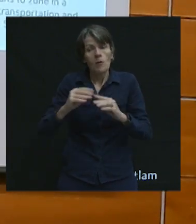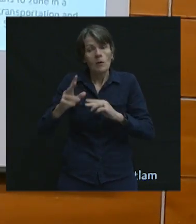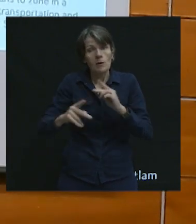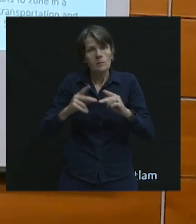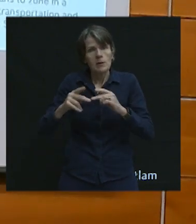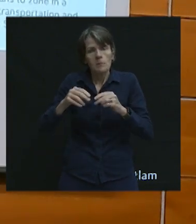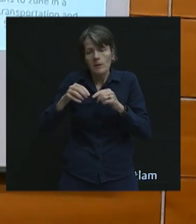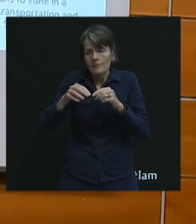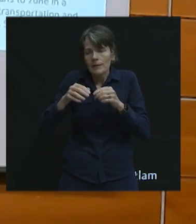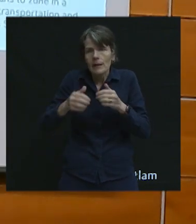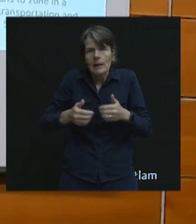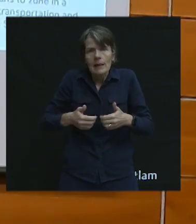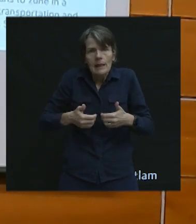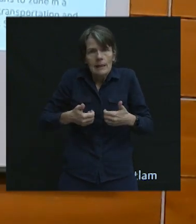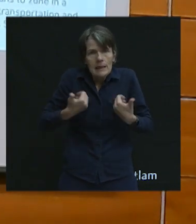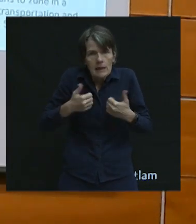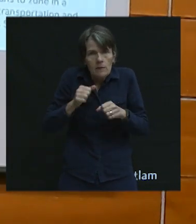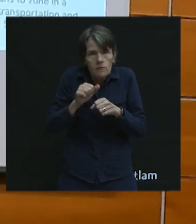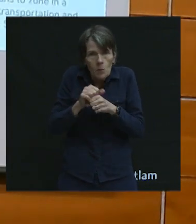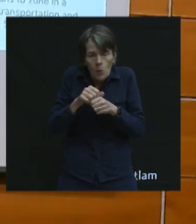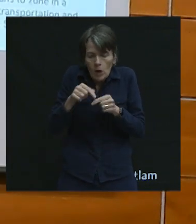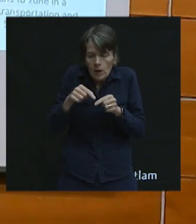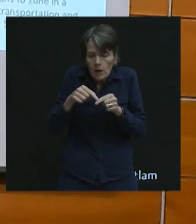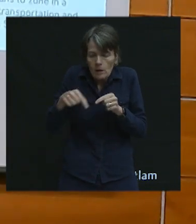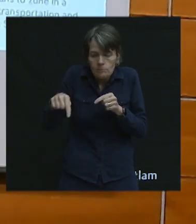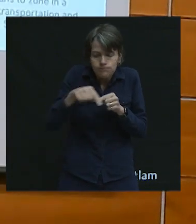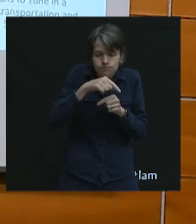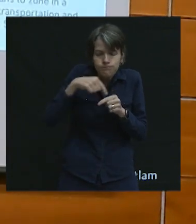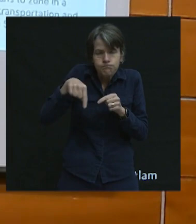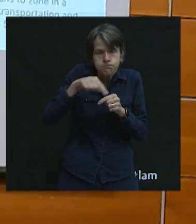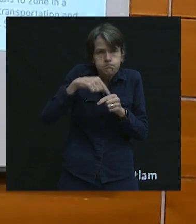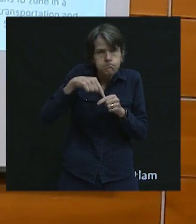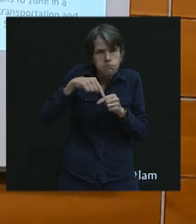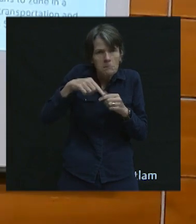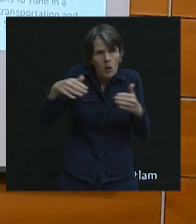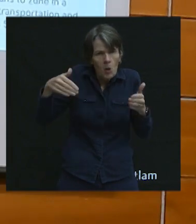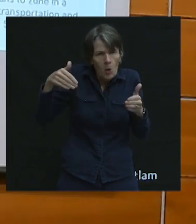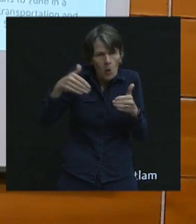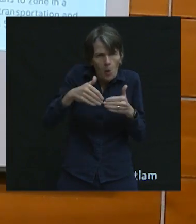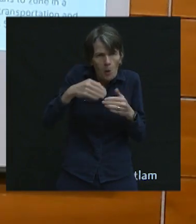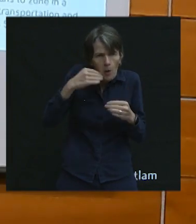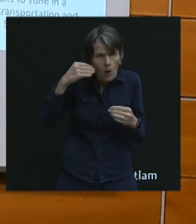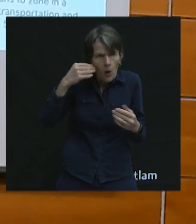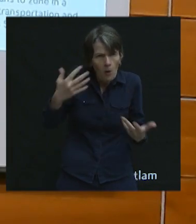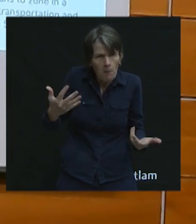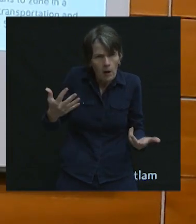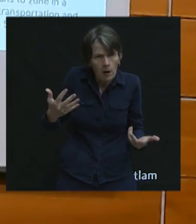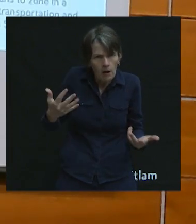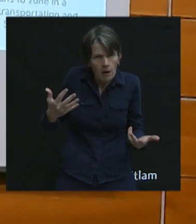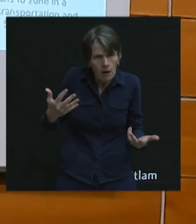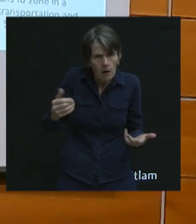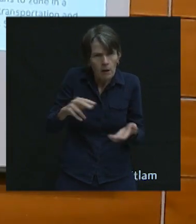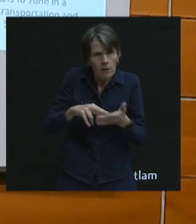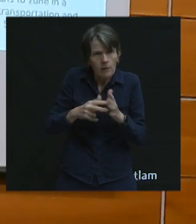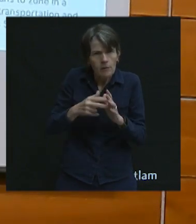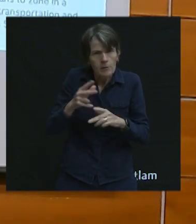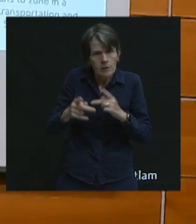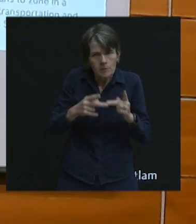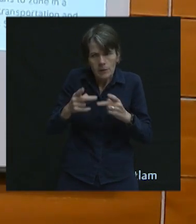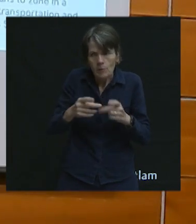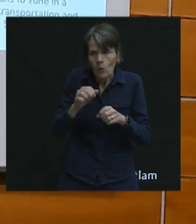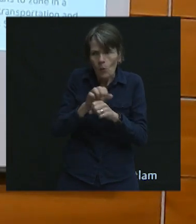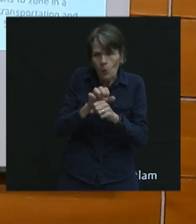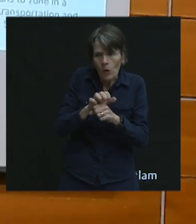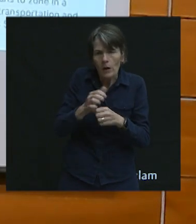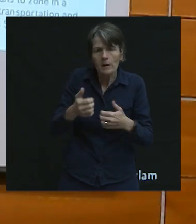will live and work where they, where they play. Or, like, basically we will have more people where they live, where they work.